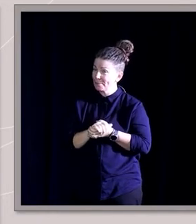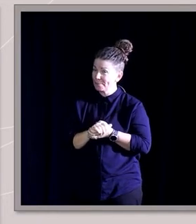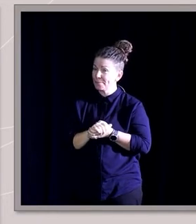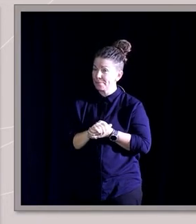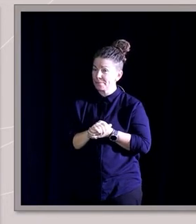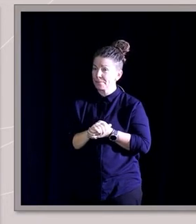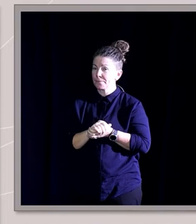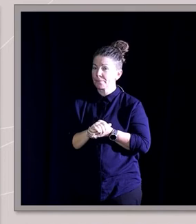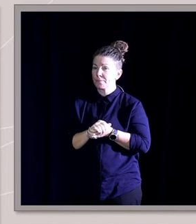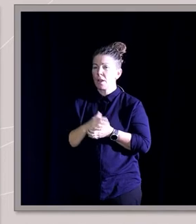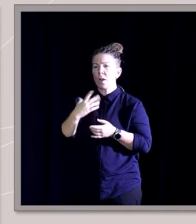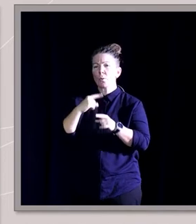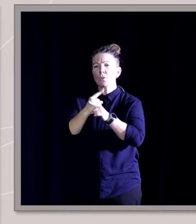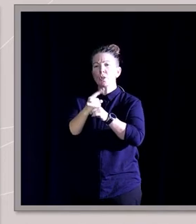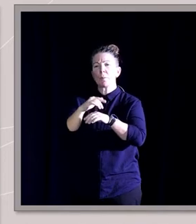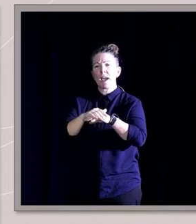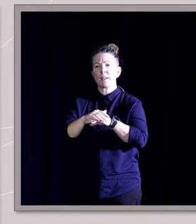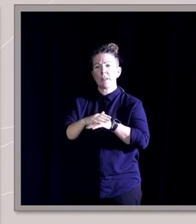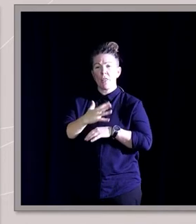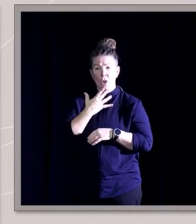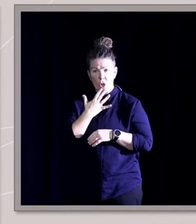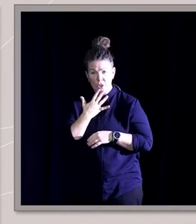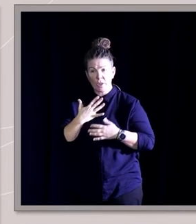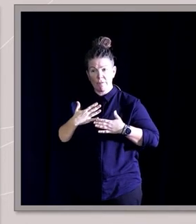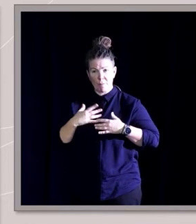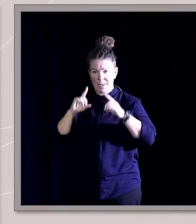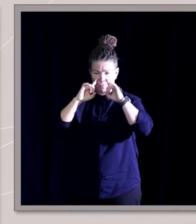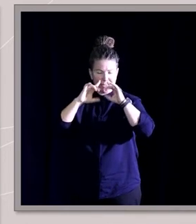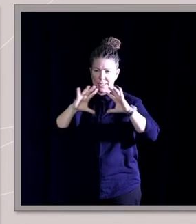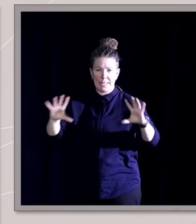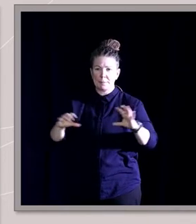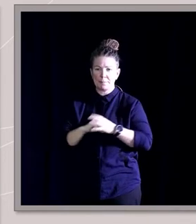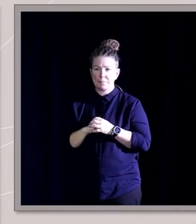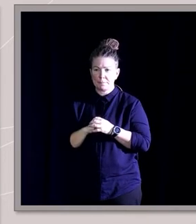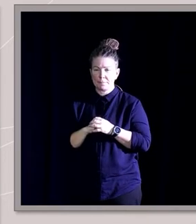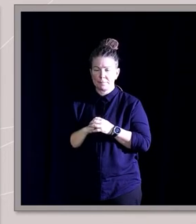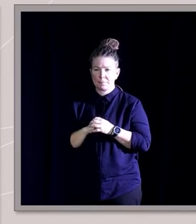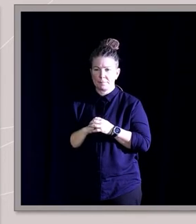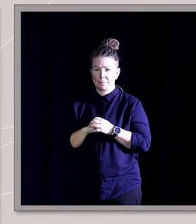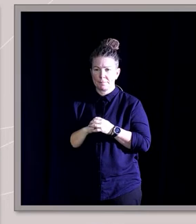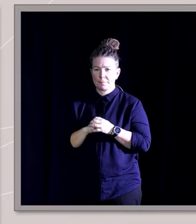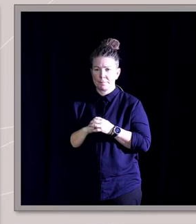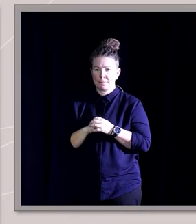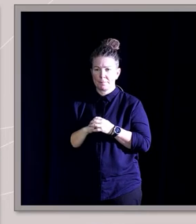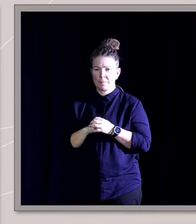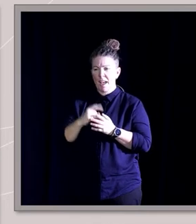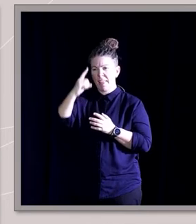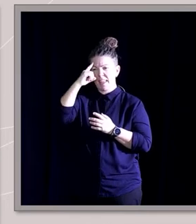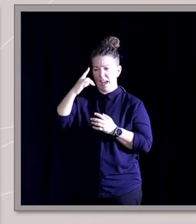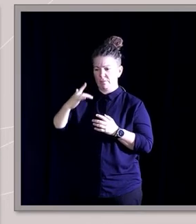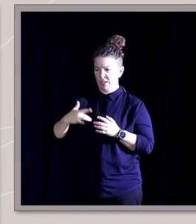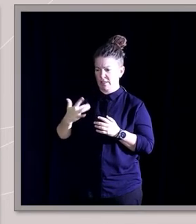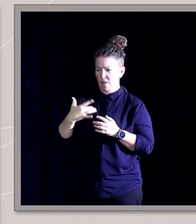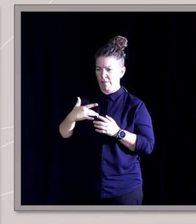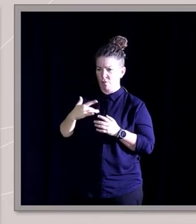how the costs for me were quite clear. I think our basic human survival instinct makes us very